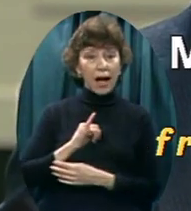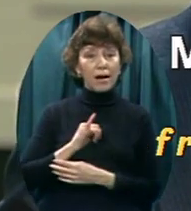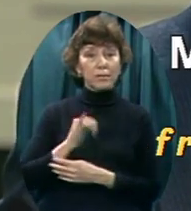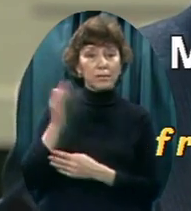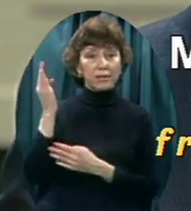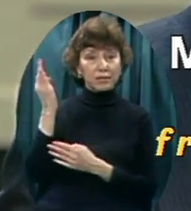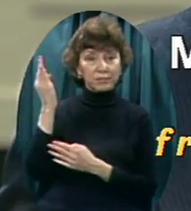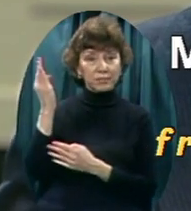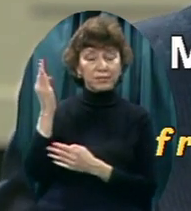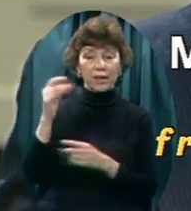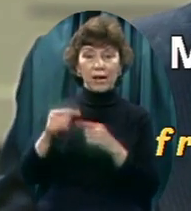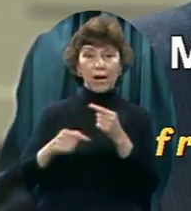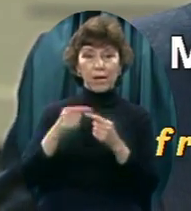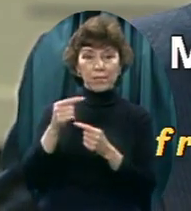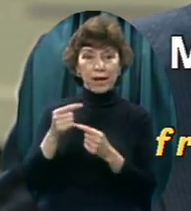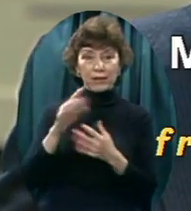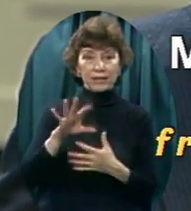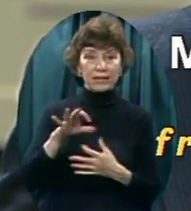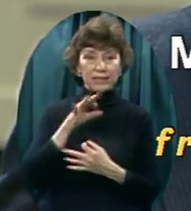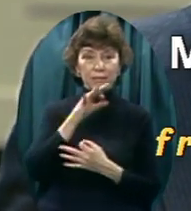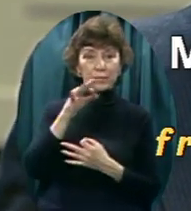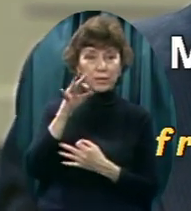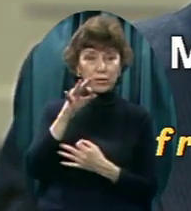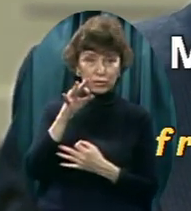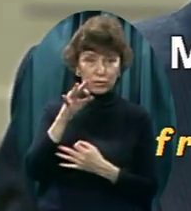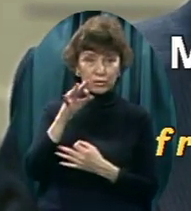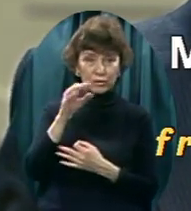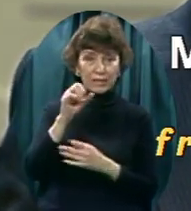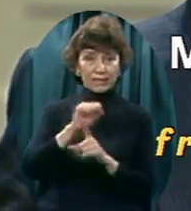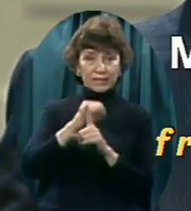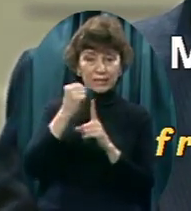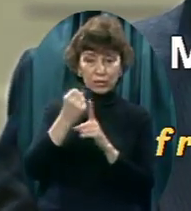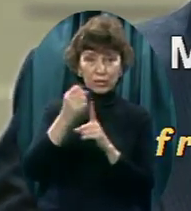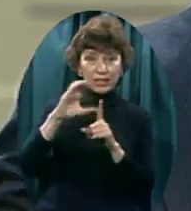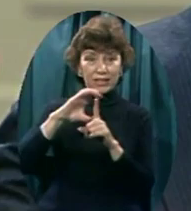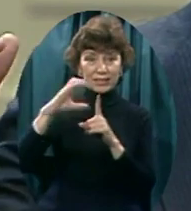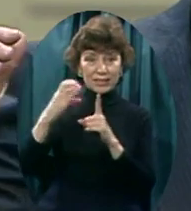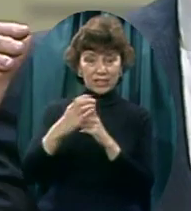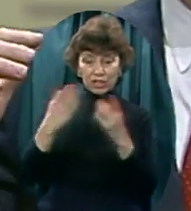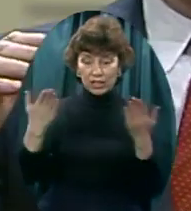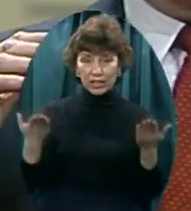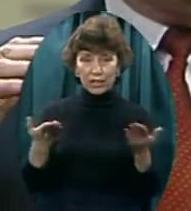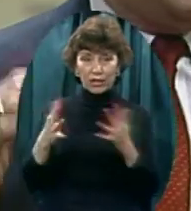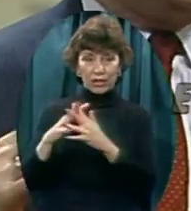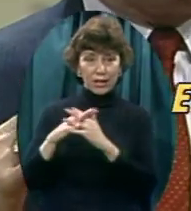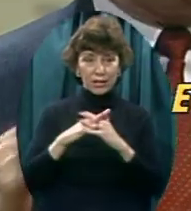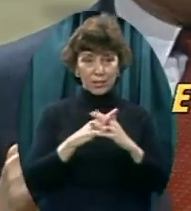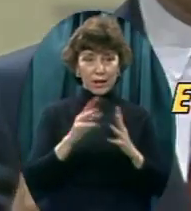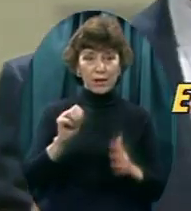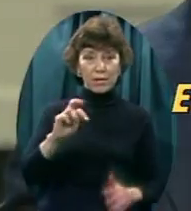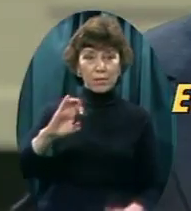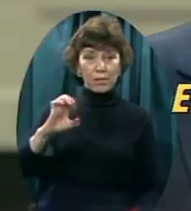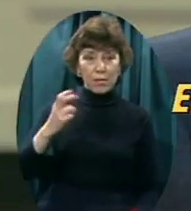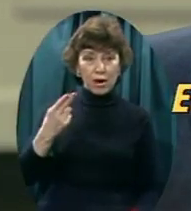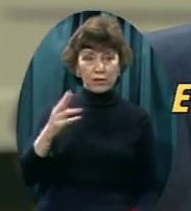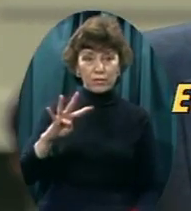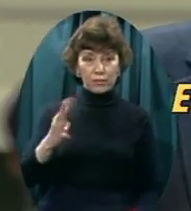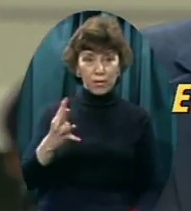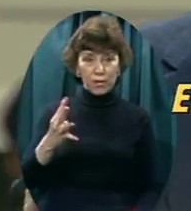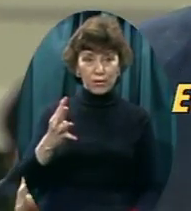of our nation in prime time. It's a call for national repentance. March 4th. And we'll be meeting at 11 p.m.